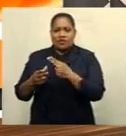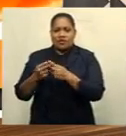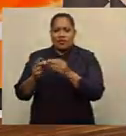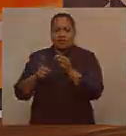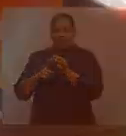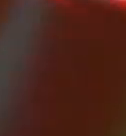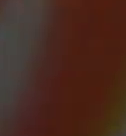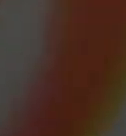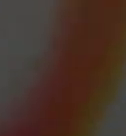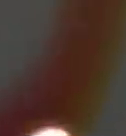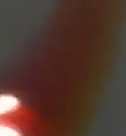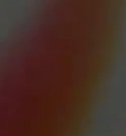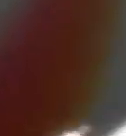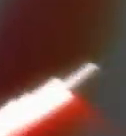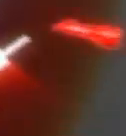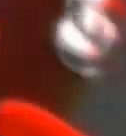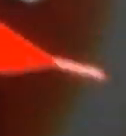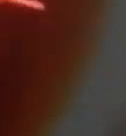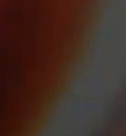the break.